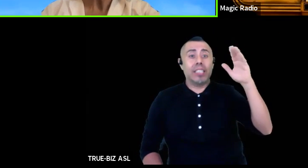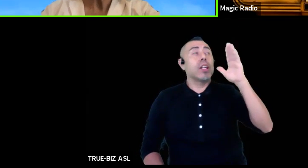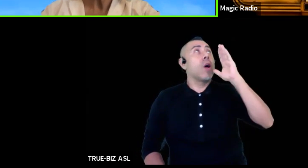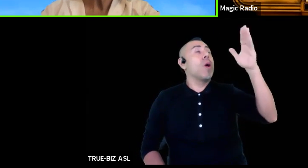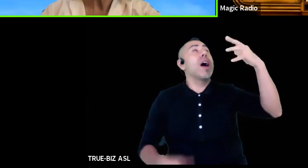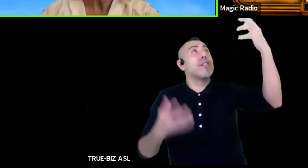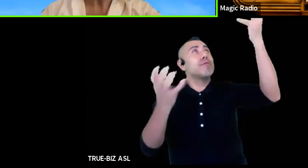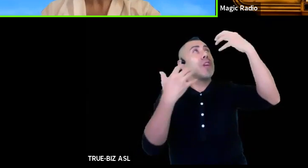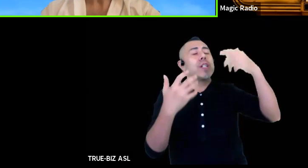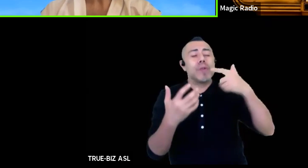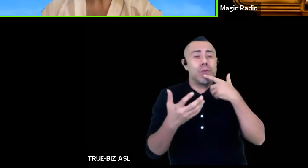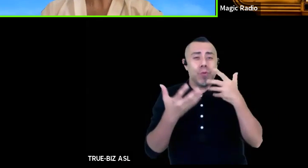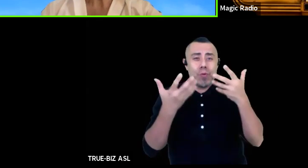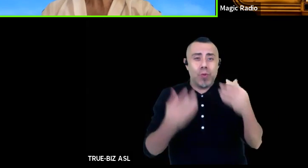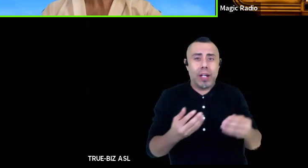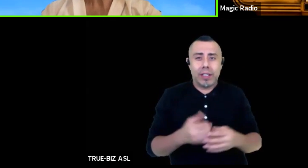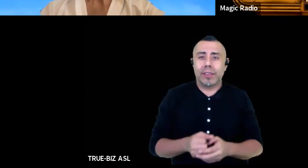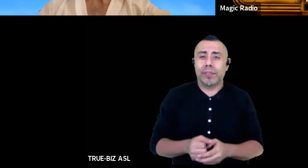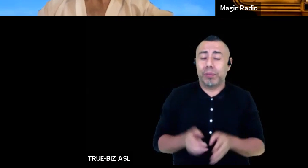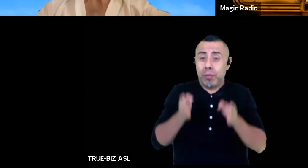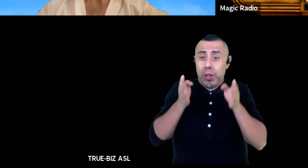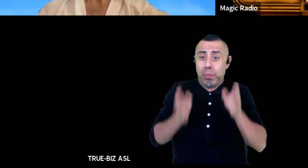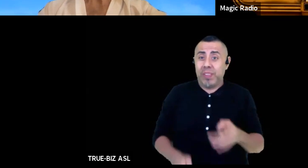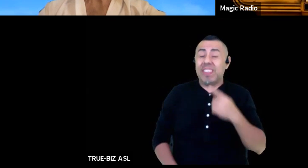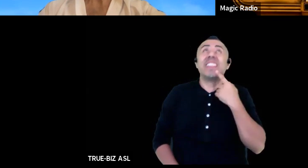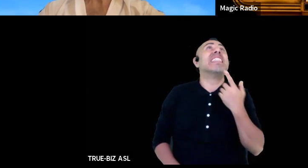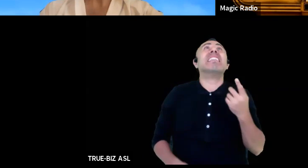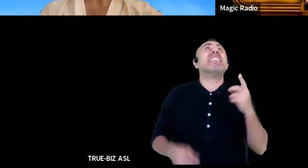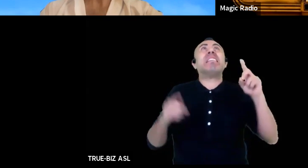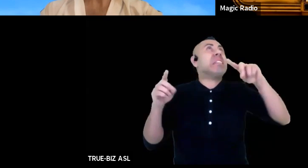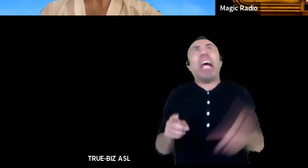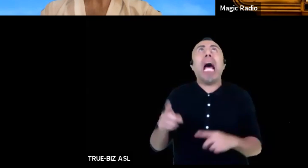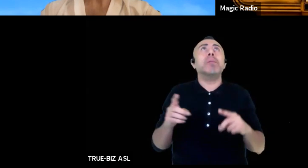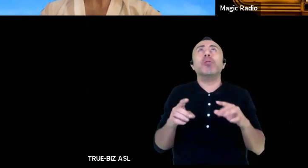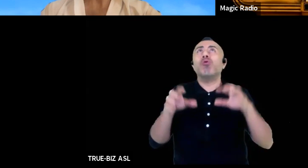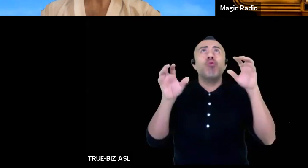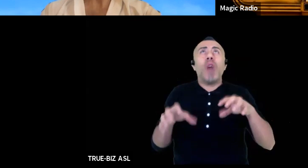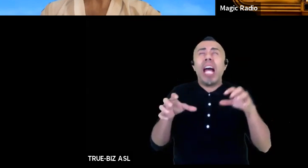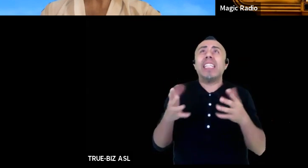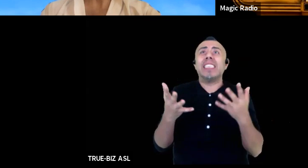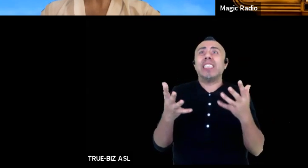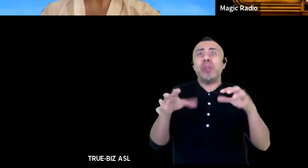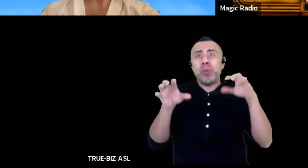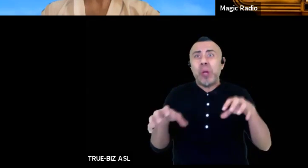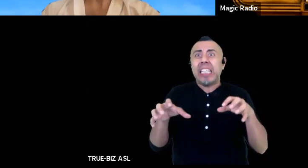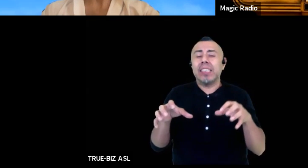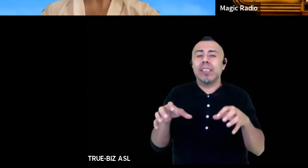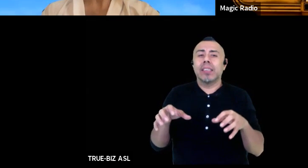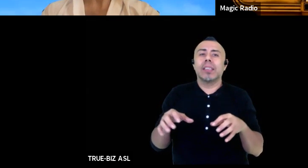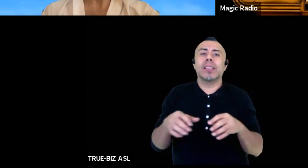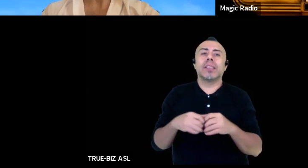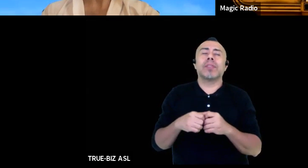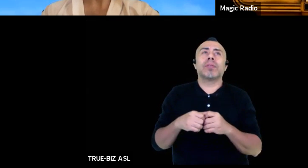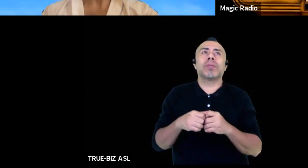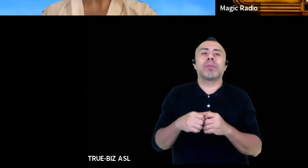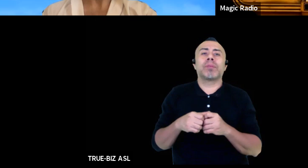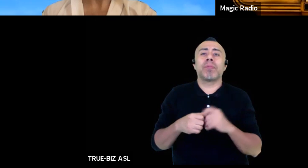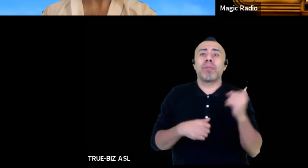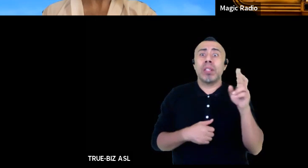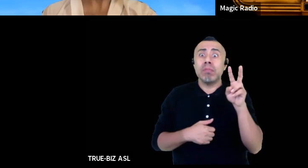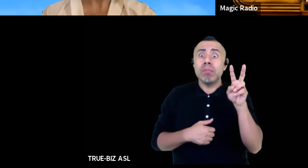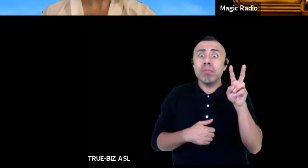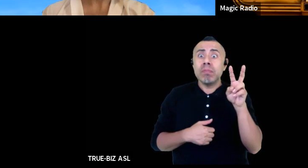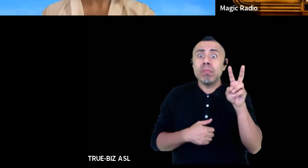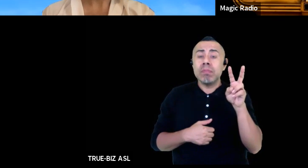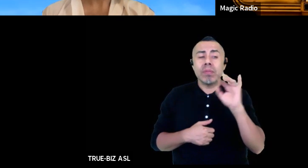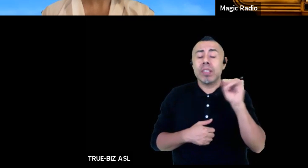rain damn it rain like watching a tennis ball go over the other side of the court piotr watches the cloud pass over